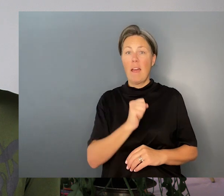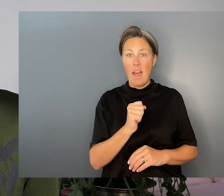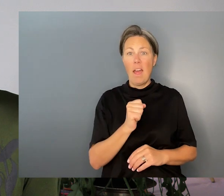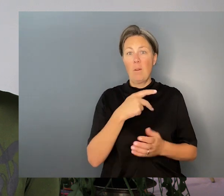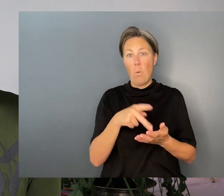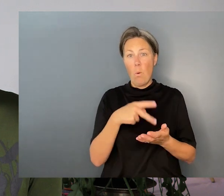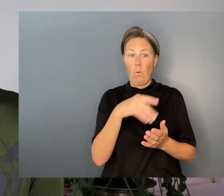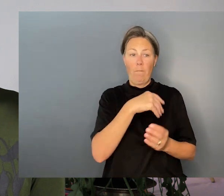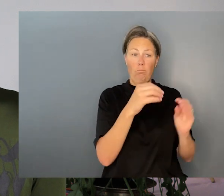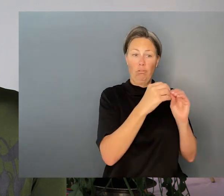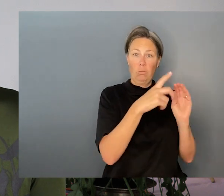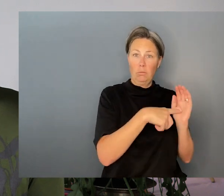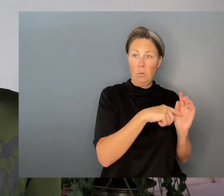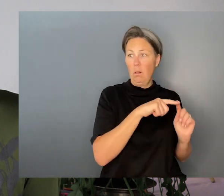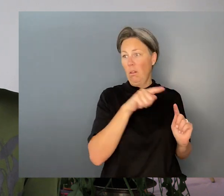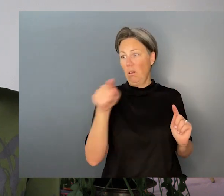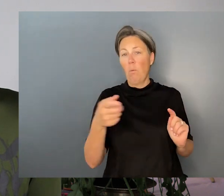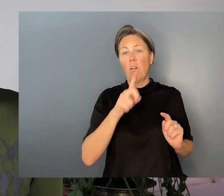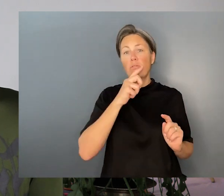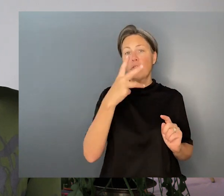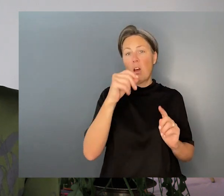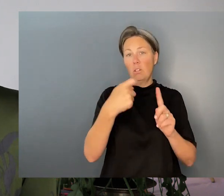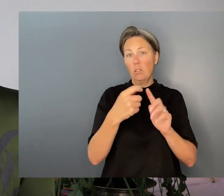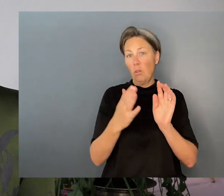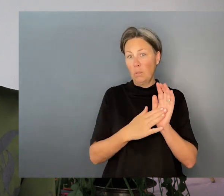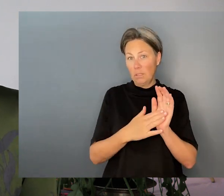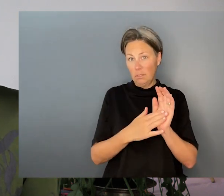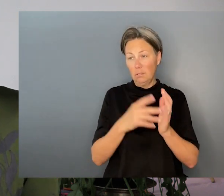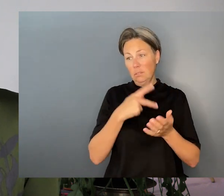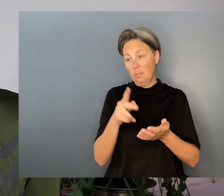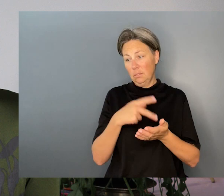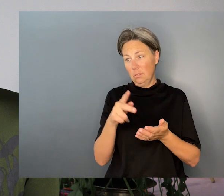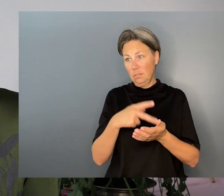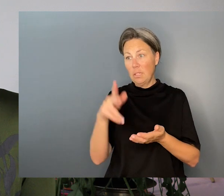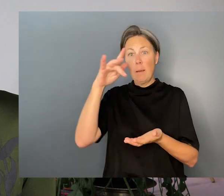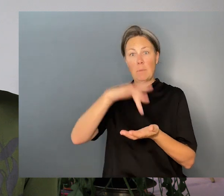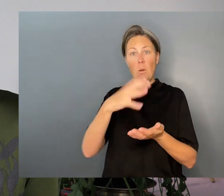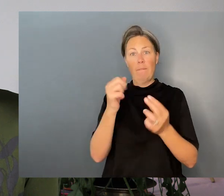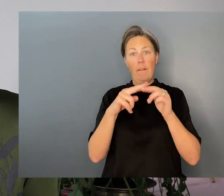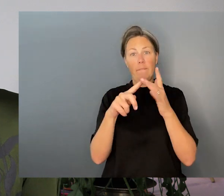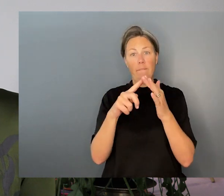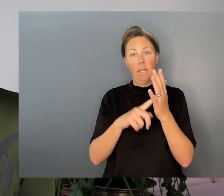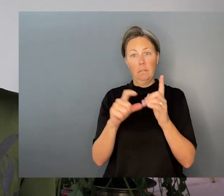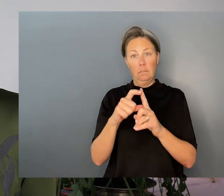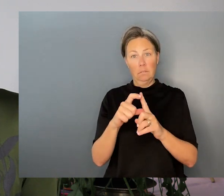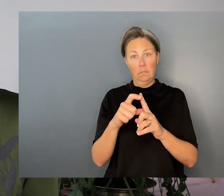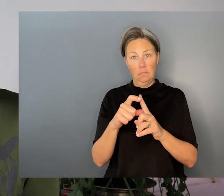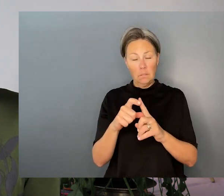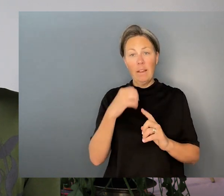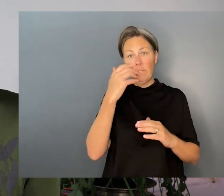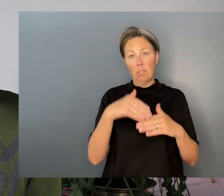he makes from his home in Bristol. The field is somewhere between the two. He goes back and forth following the same line.